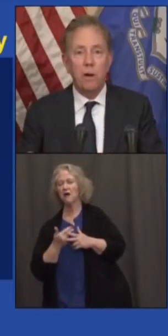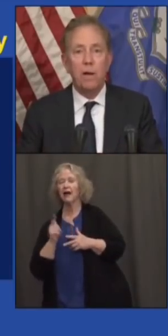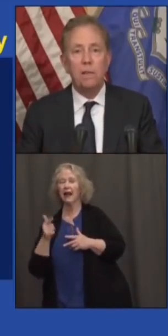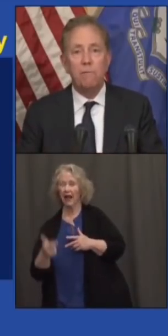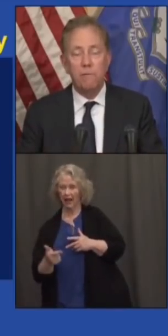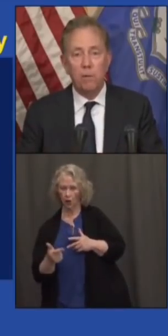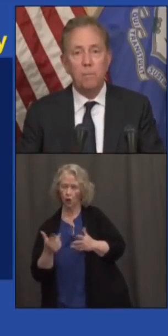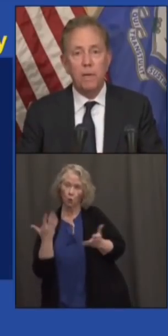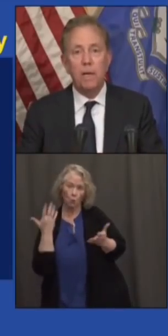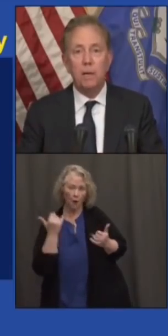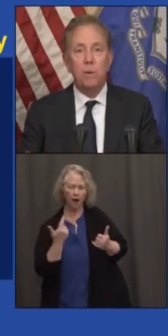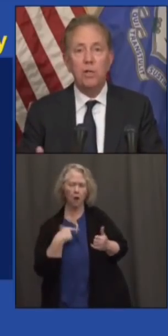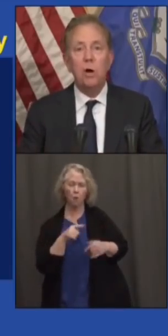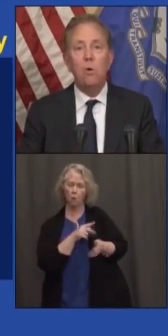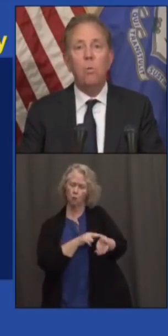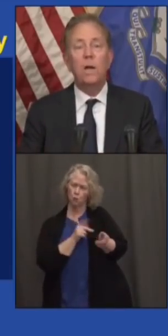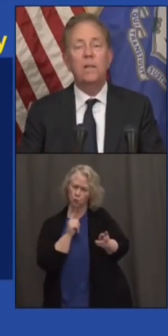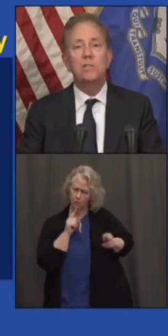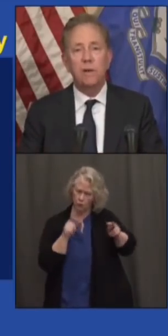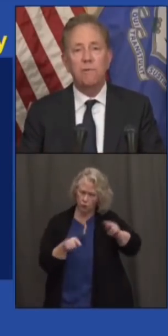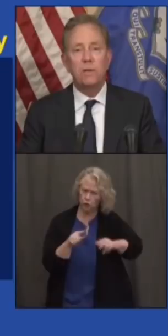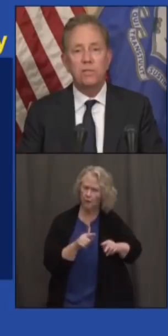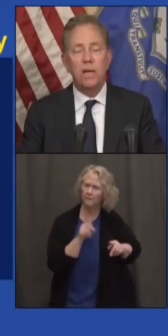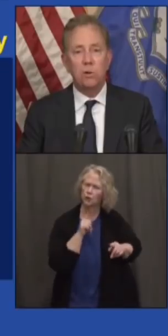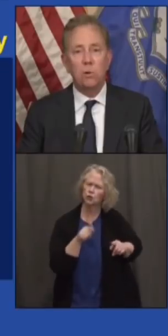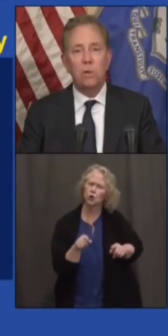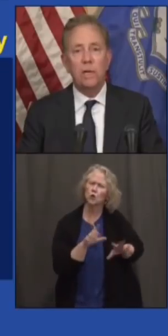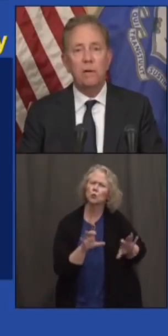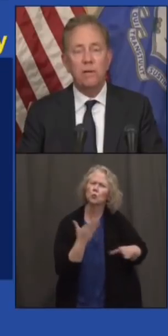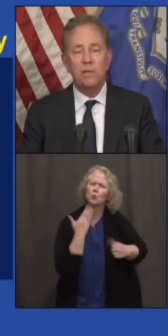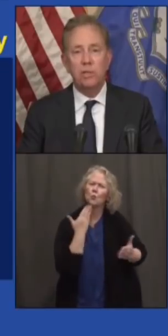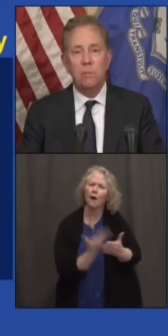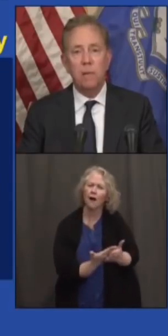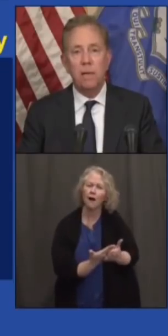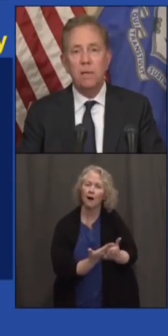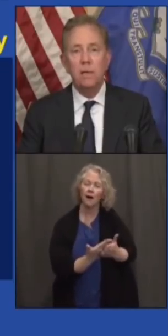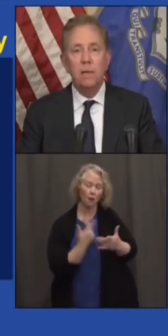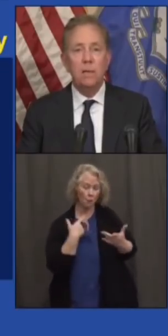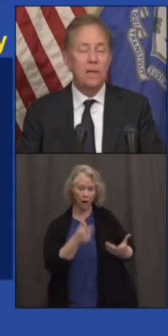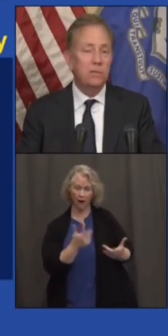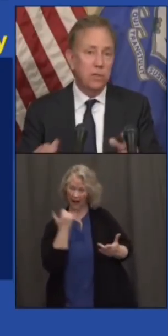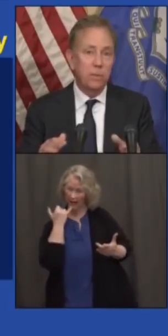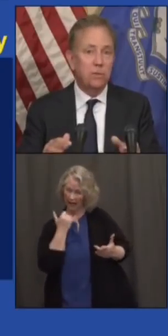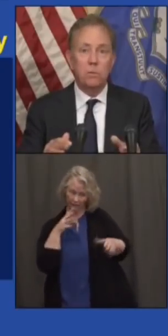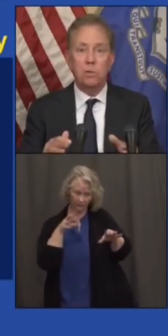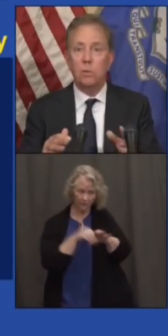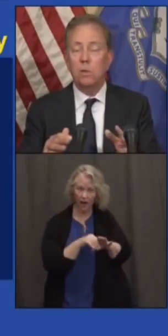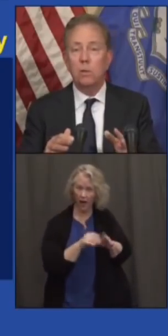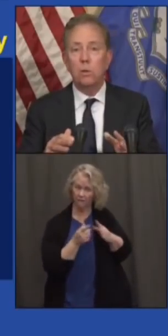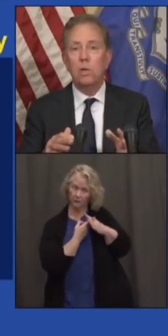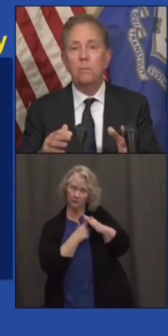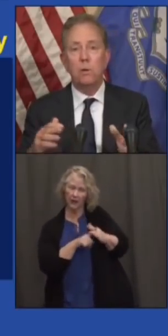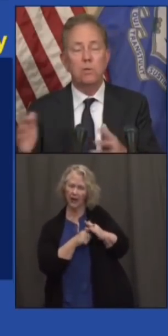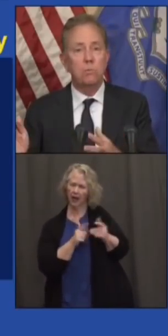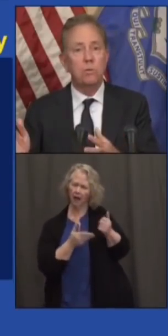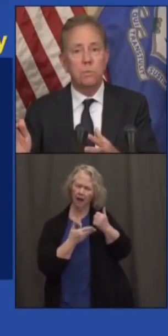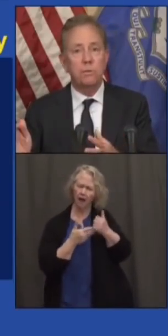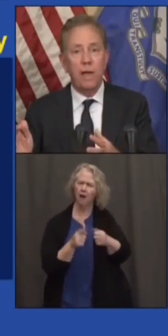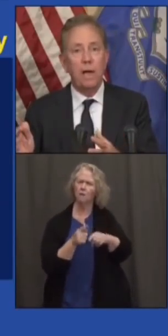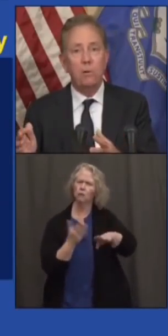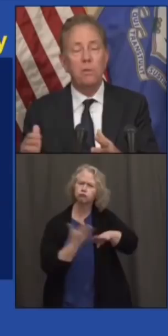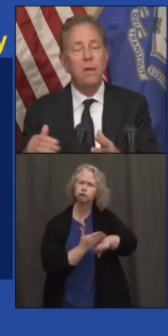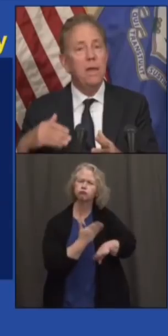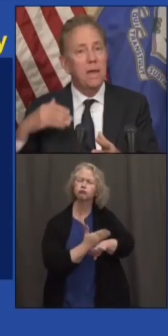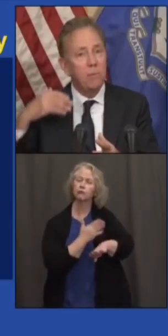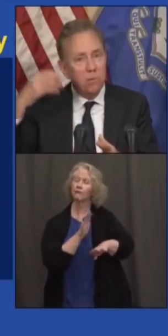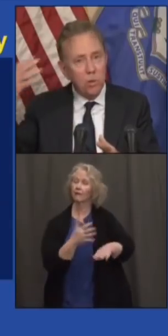we're there at the very beginning. We know what a difference that early intervention can make, not simply in terms of learning, but also in terms